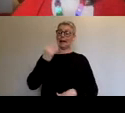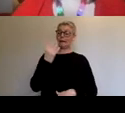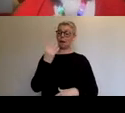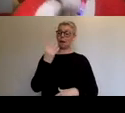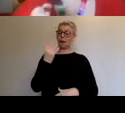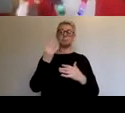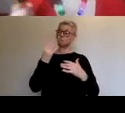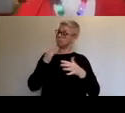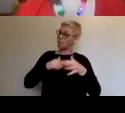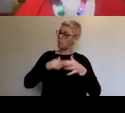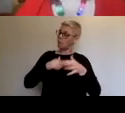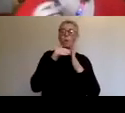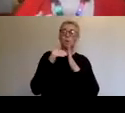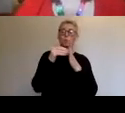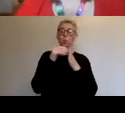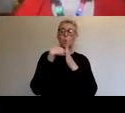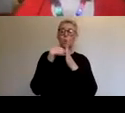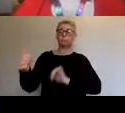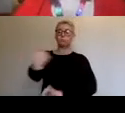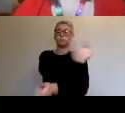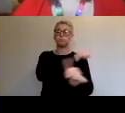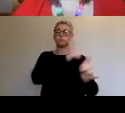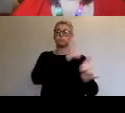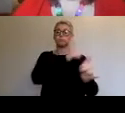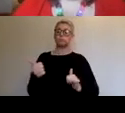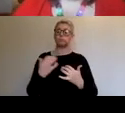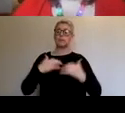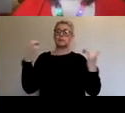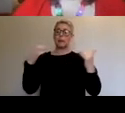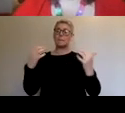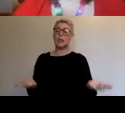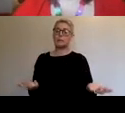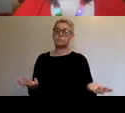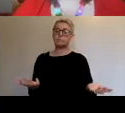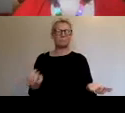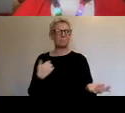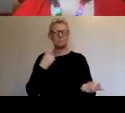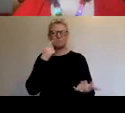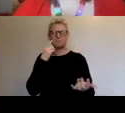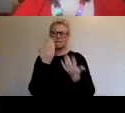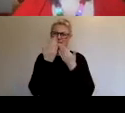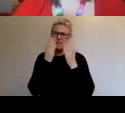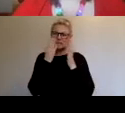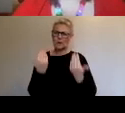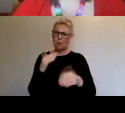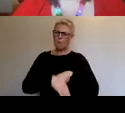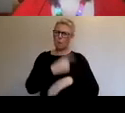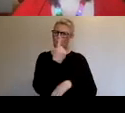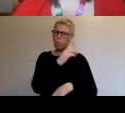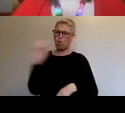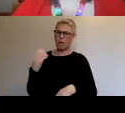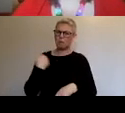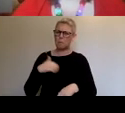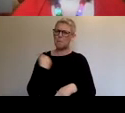everyone would take it in turns to host an assembly, morning assembly. There's something like a thousand people on that Facebook group now, and it's a very lovely thing.